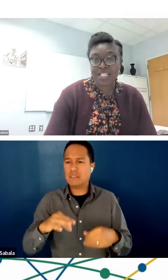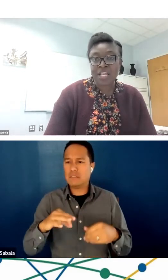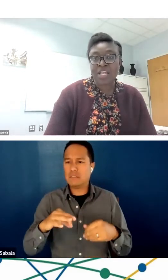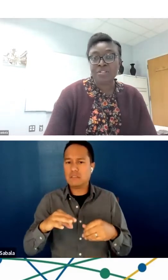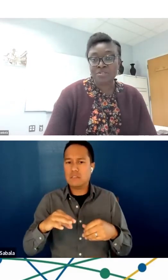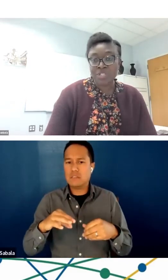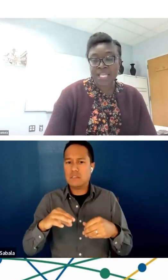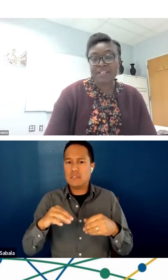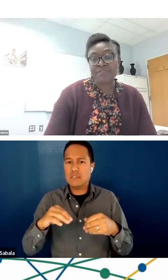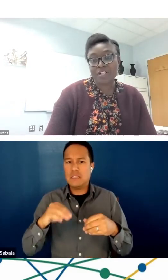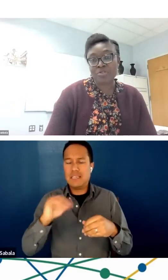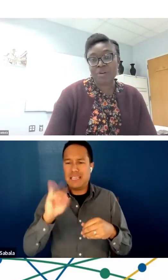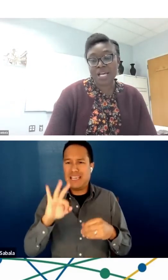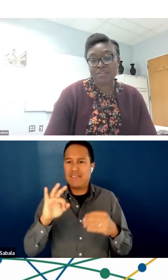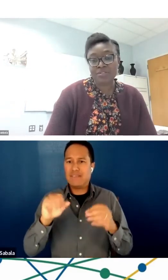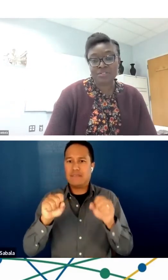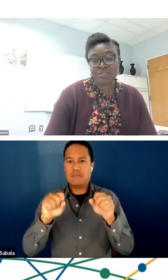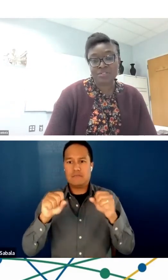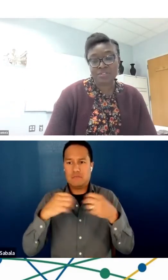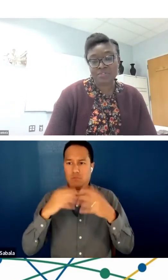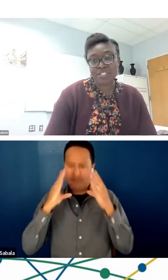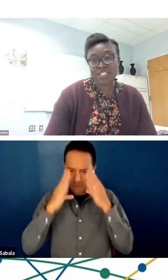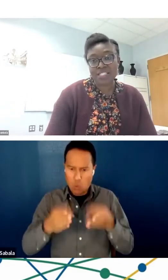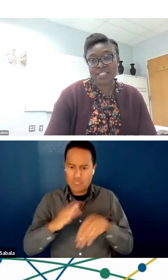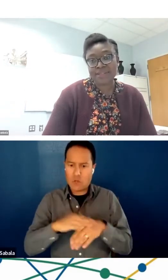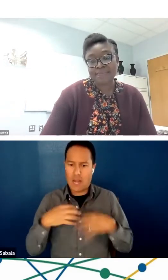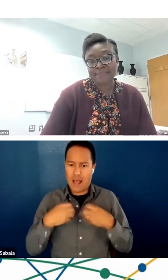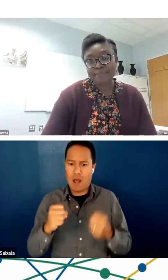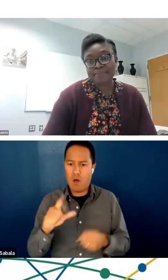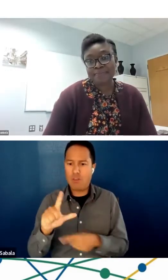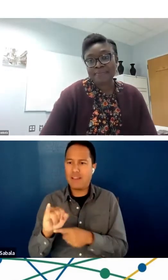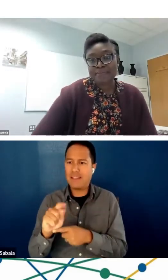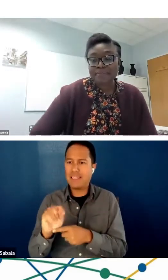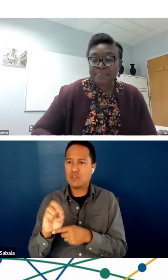literacy in virtual health services?